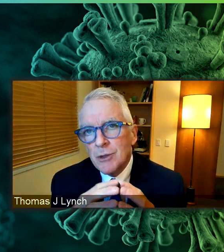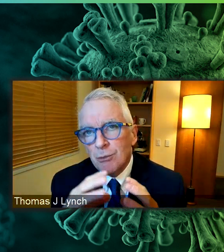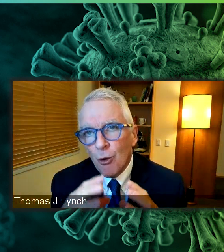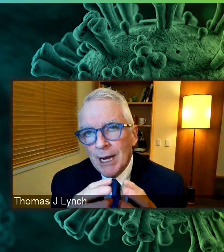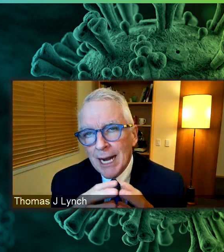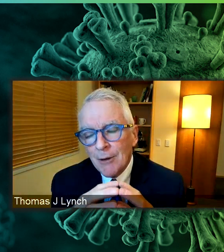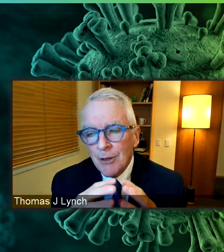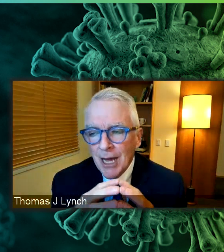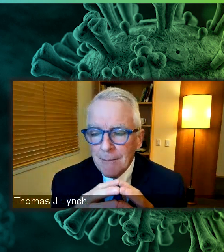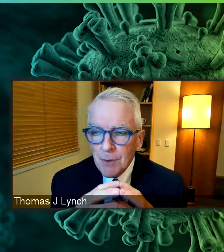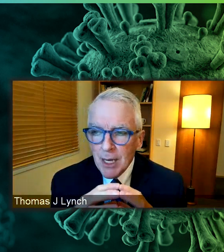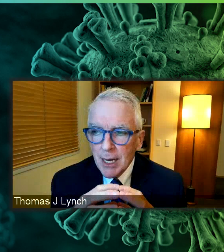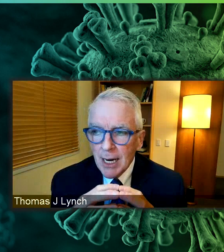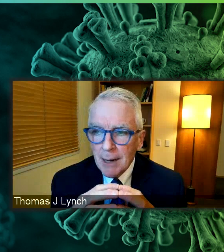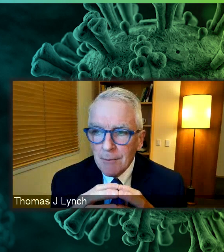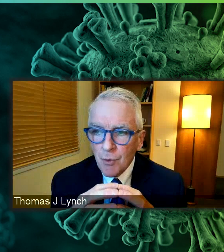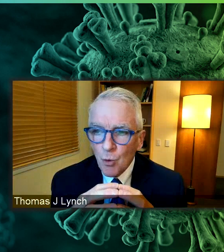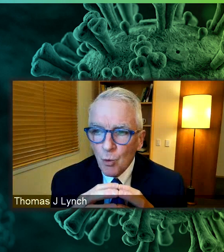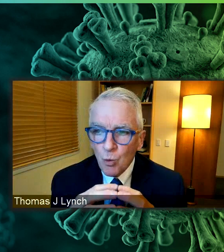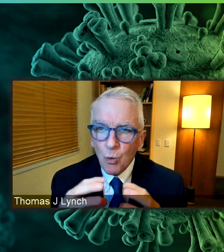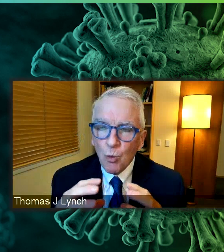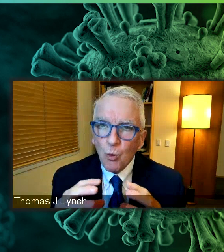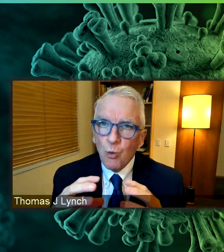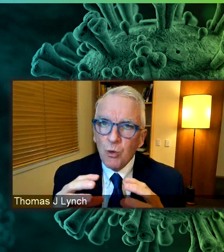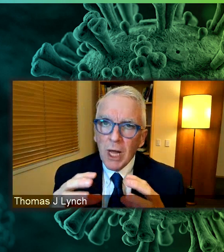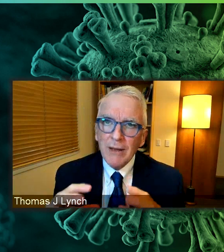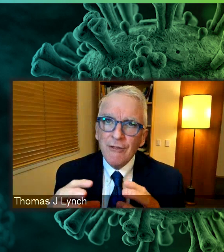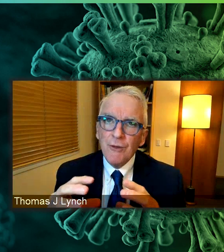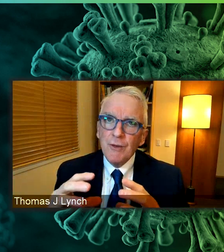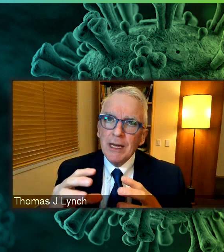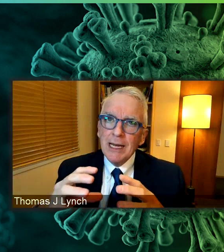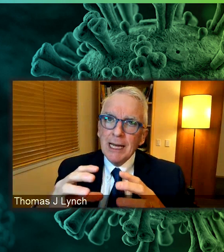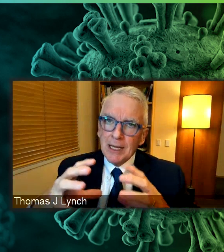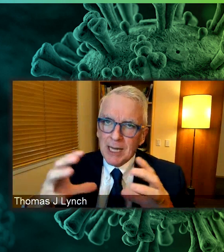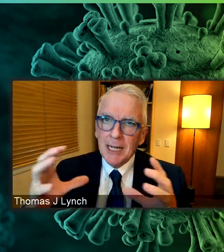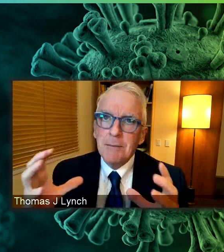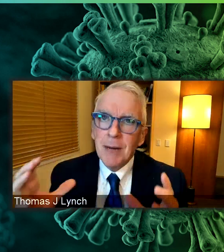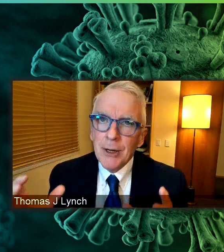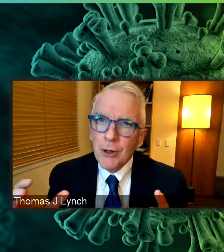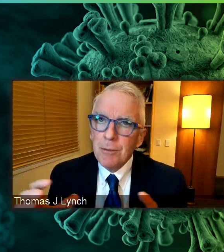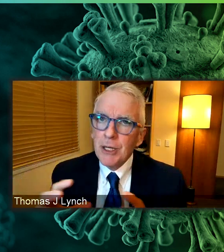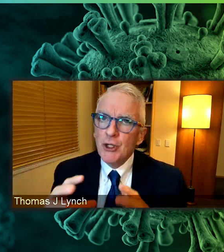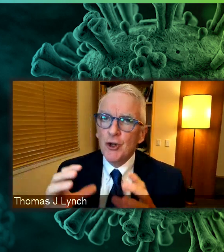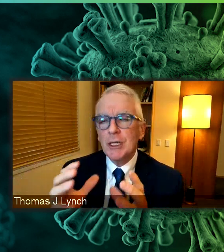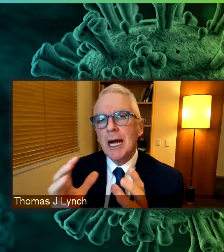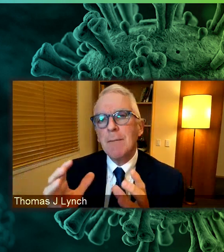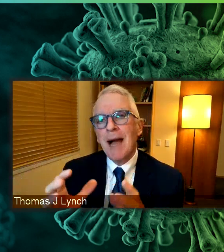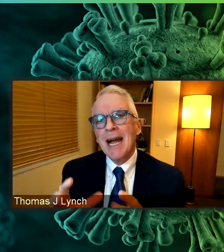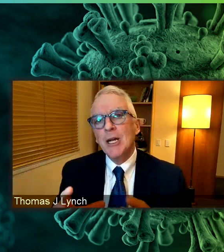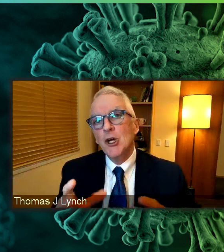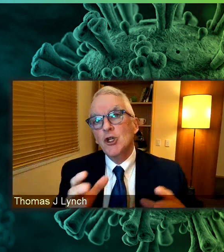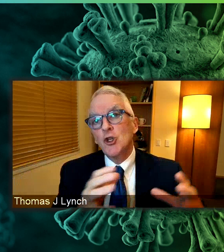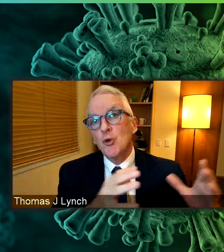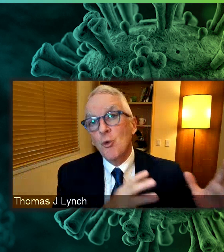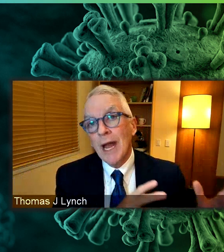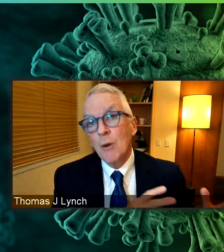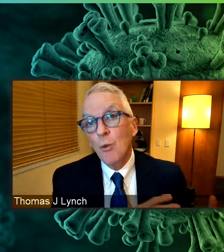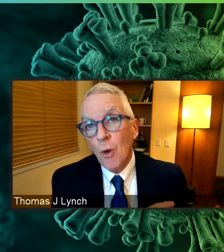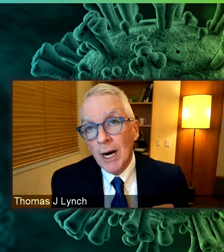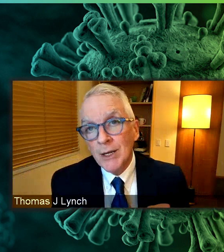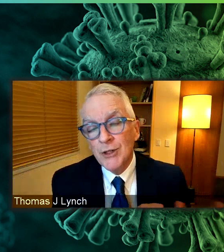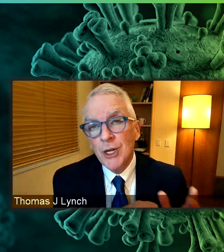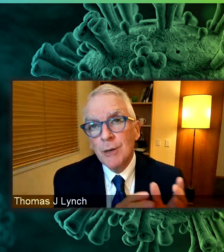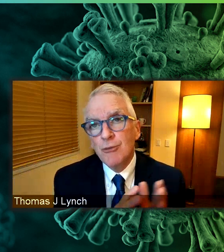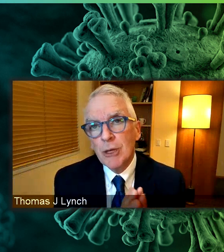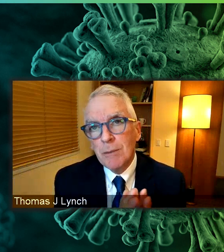to point out that life has gotten better, but it's certainly not back to the way